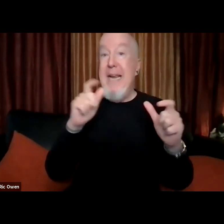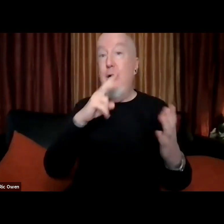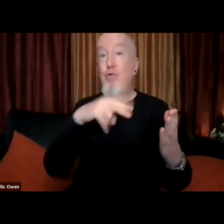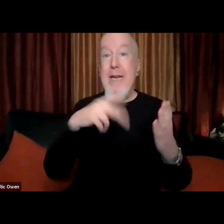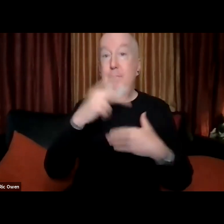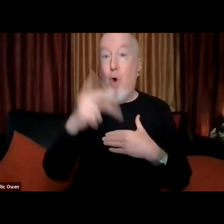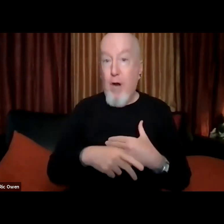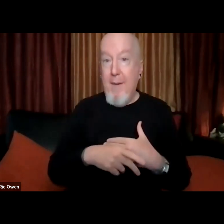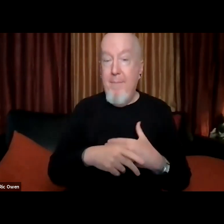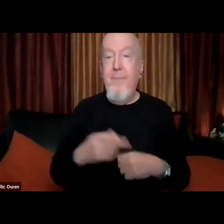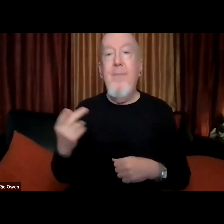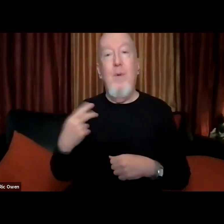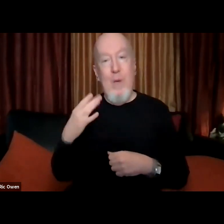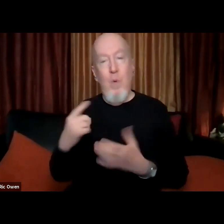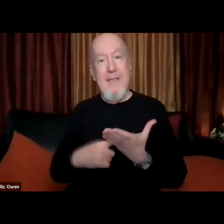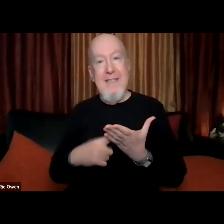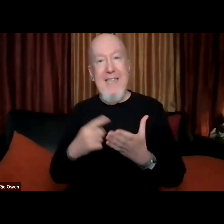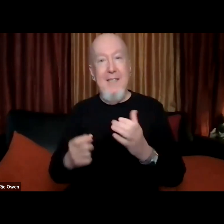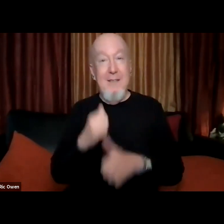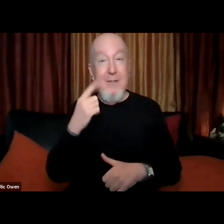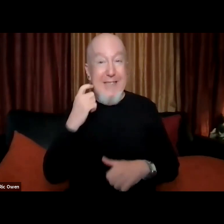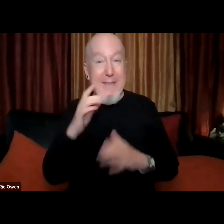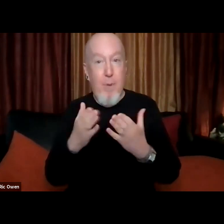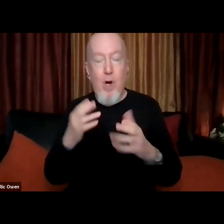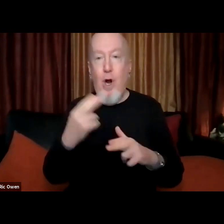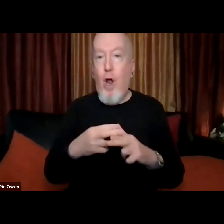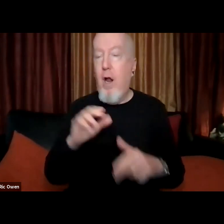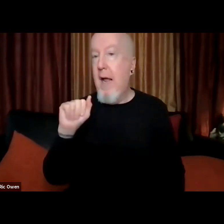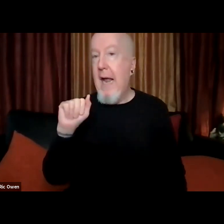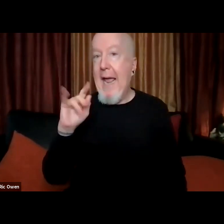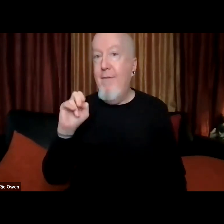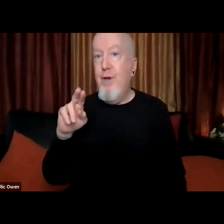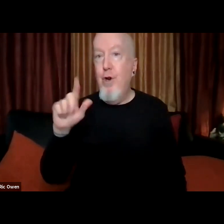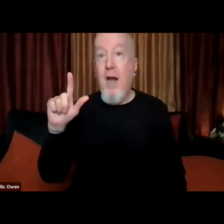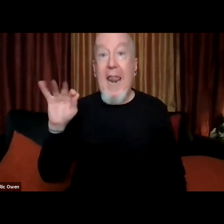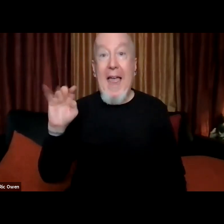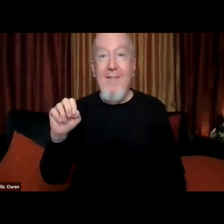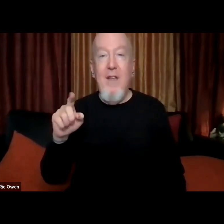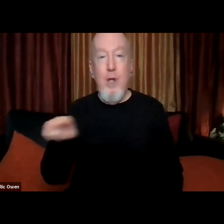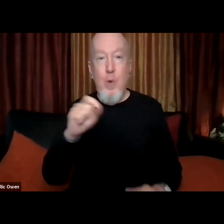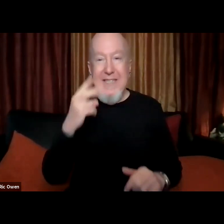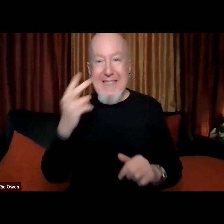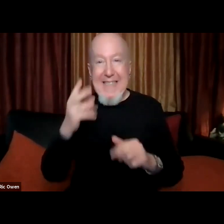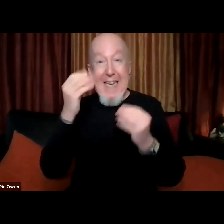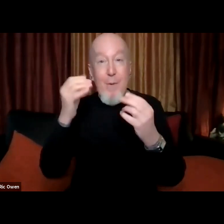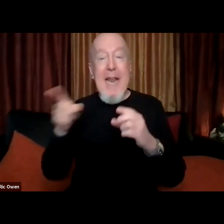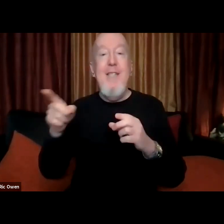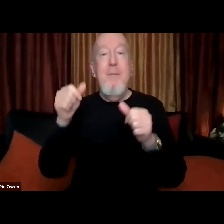we will be discussing her most recent book called afterlife and you can see information there in the chat